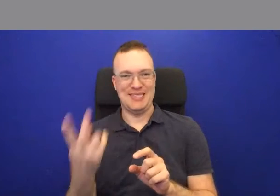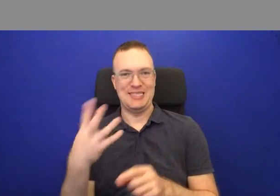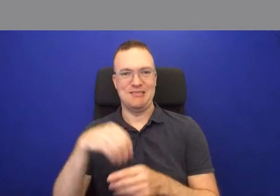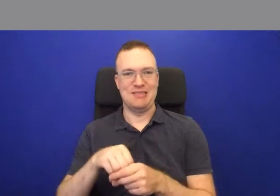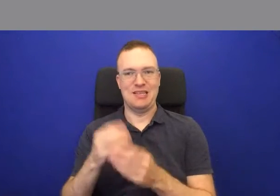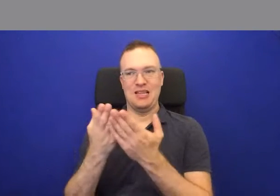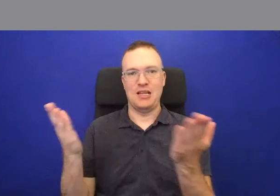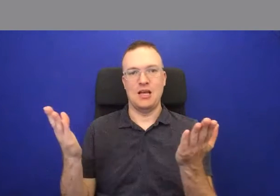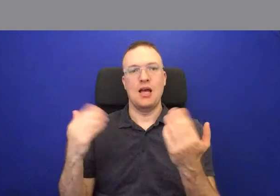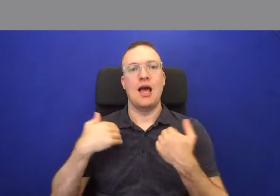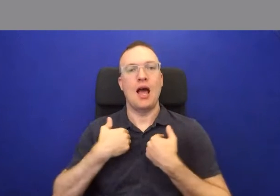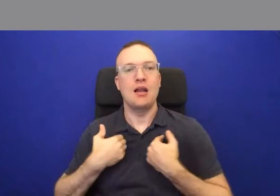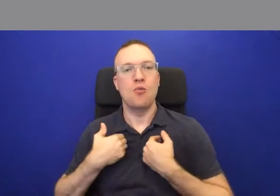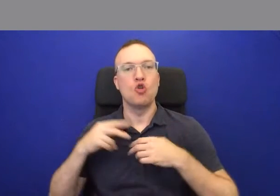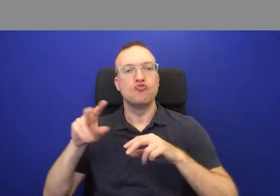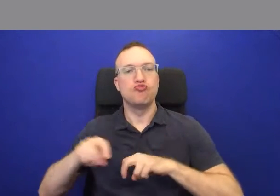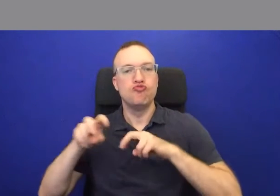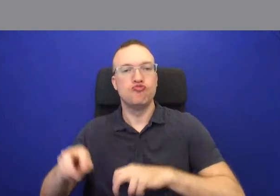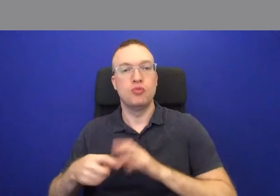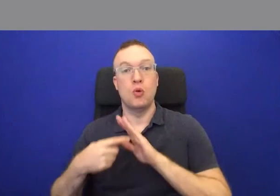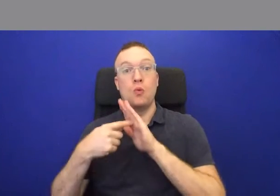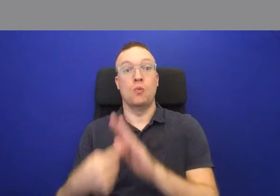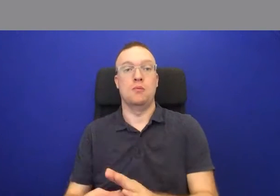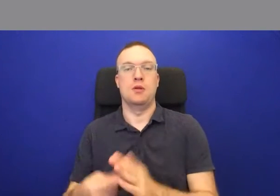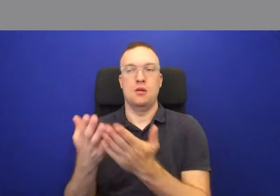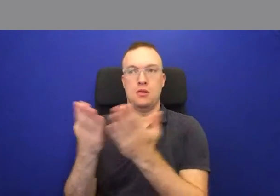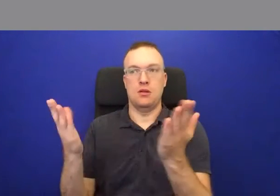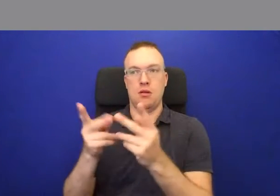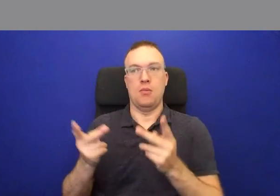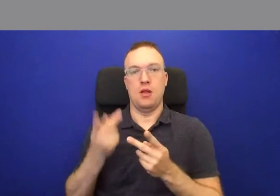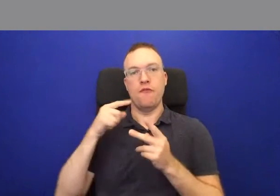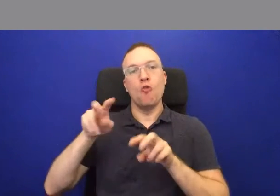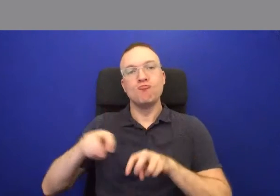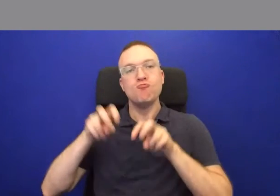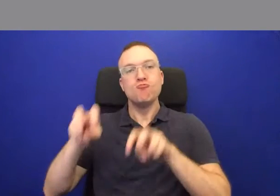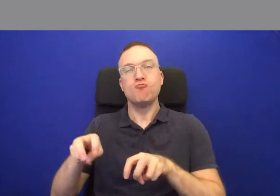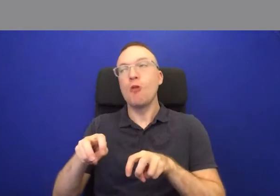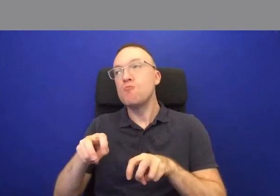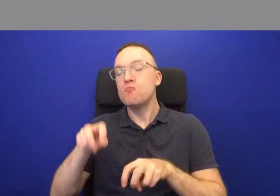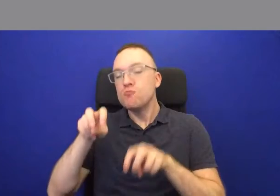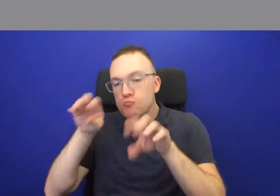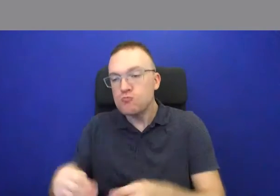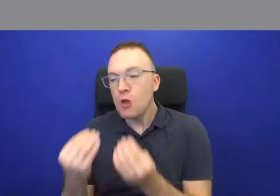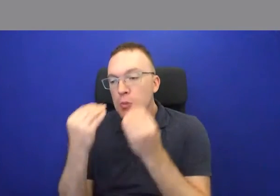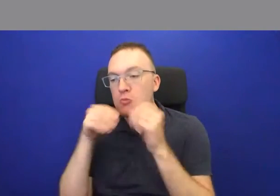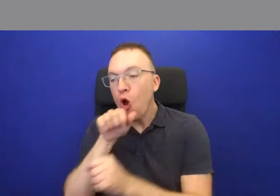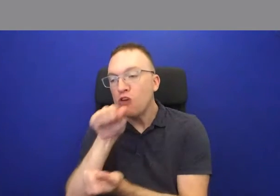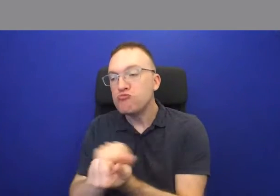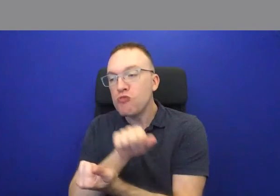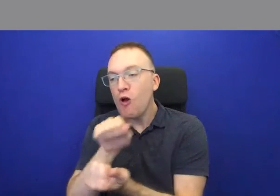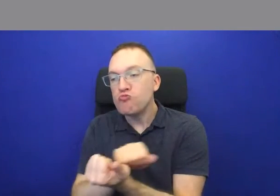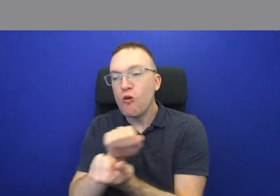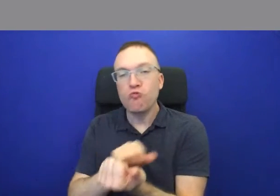animals representing that these are fields for pasture. Now a lord would